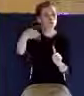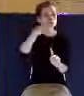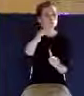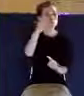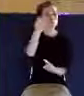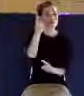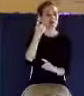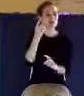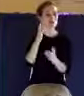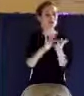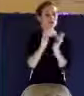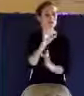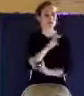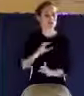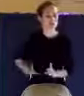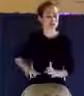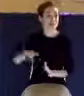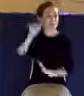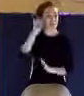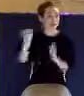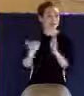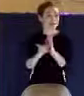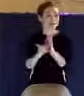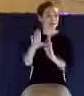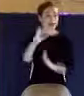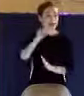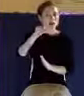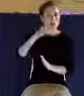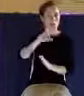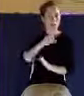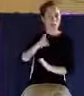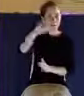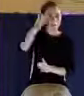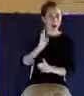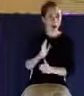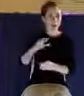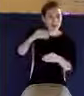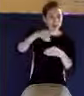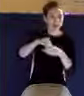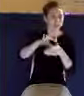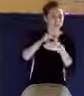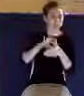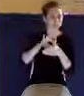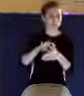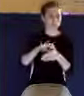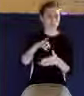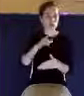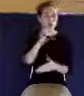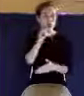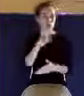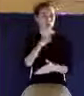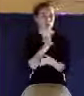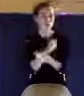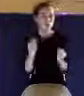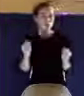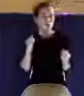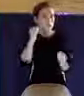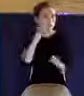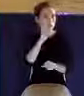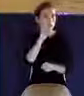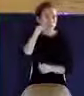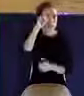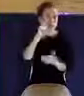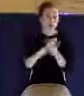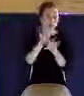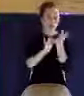you don't believe that Jesus was the virgin-born, sinless Son of God who died and rose again and that the right hand of God the Father is